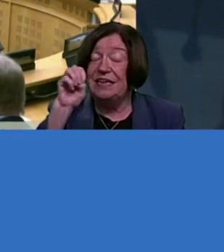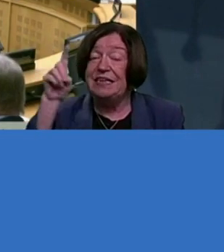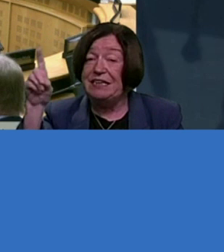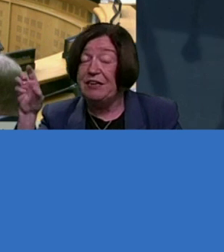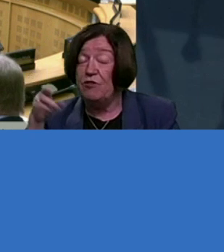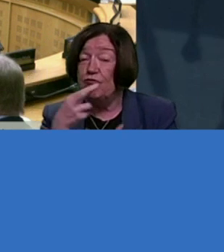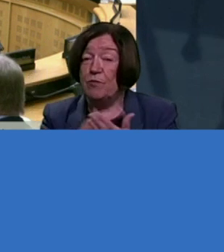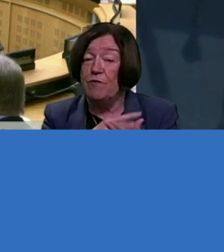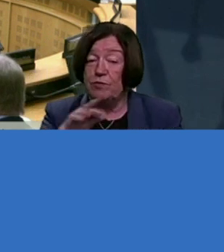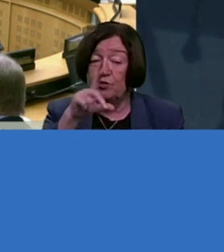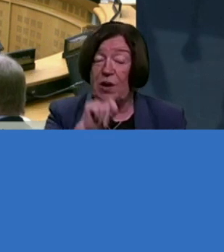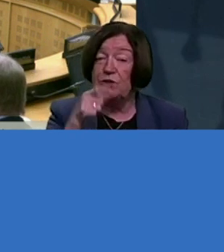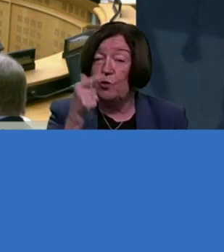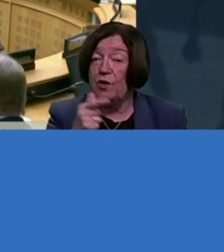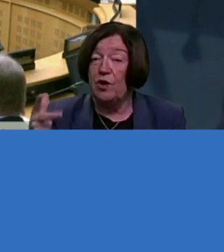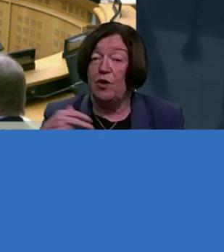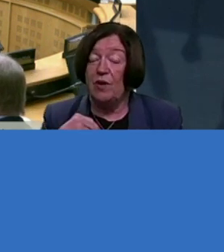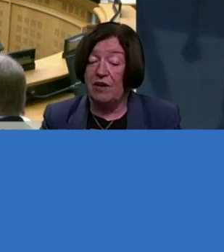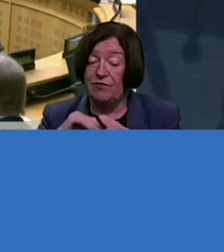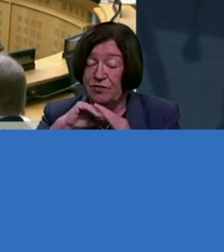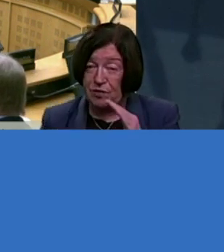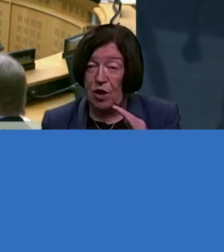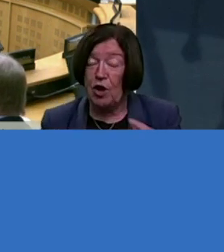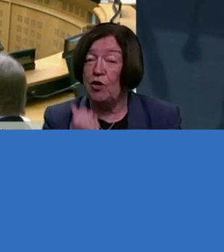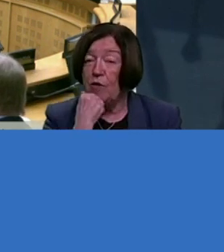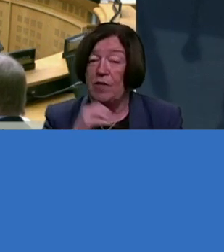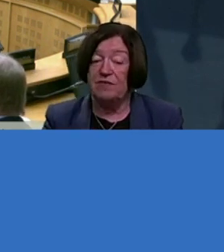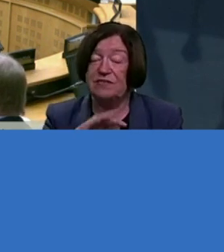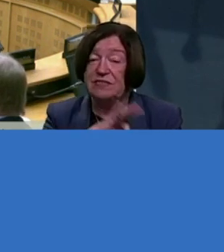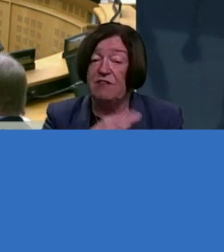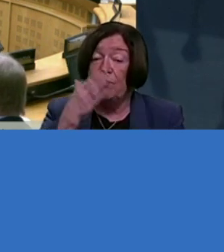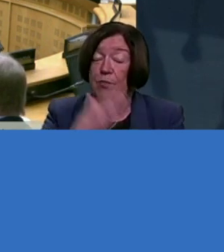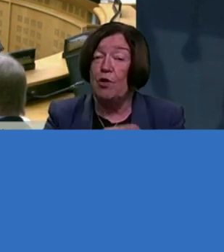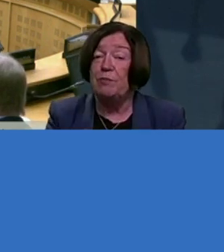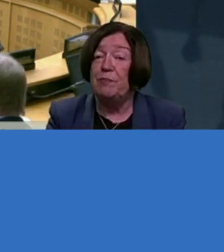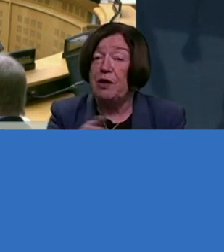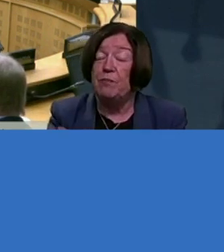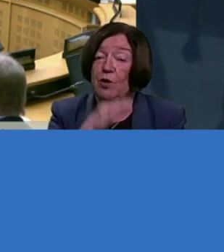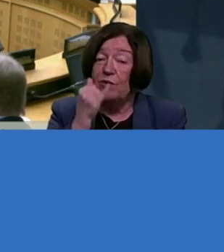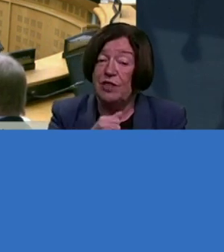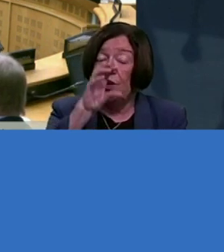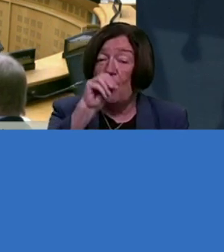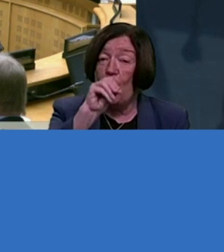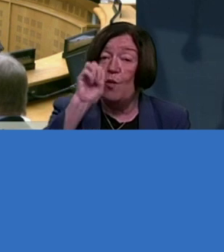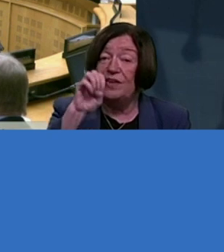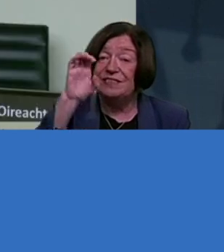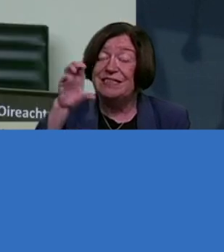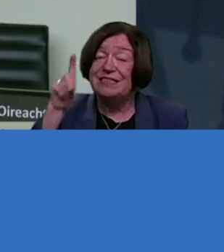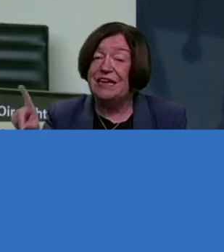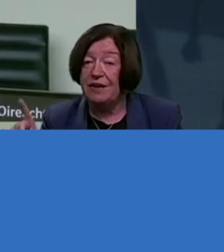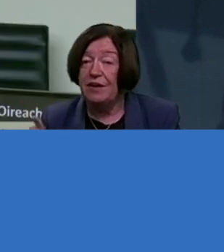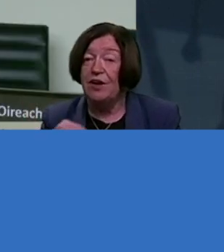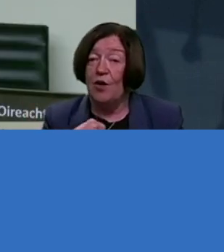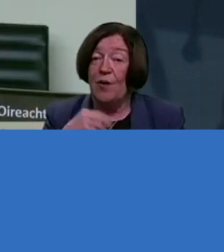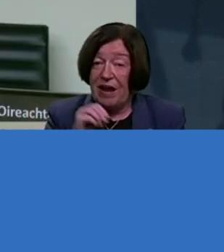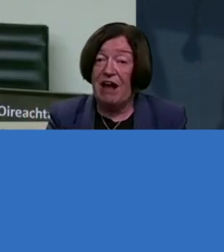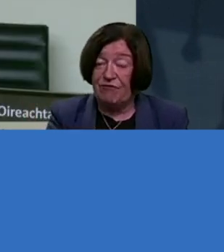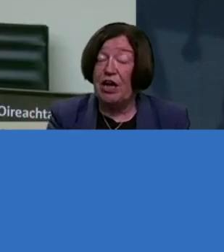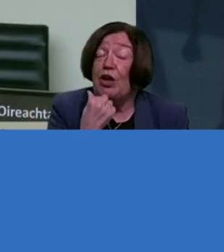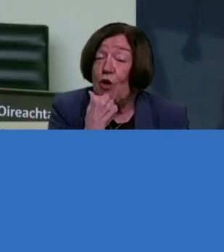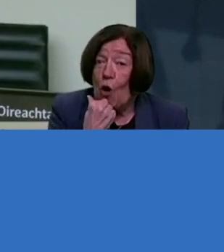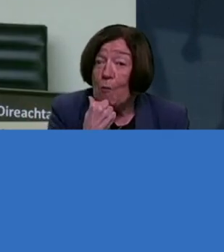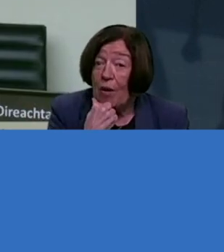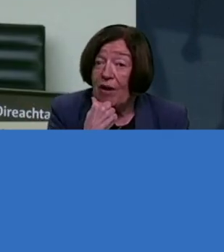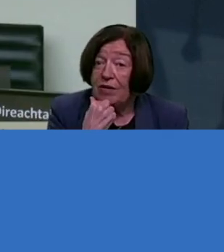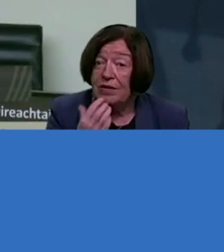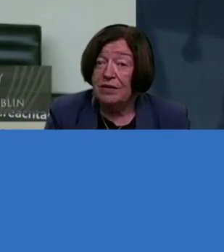from 2023, we've got the lowest rate of self-employed people within the OECD. So, while we do have that number,